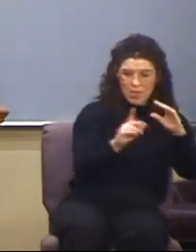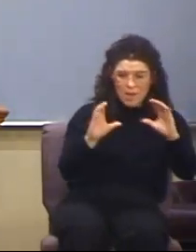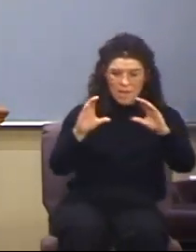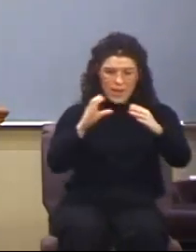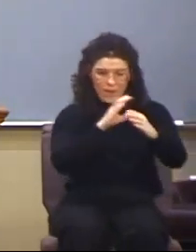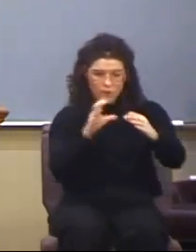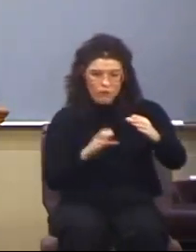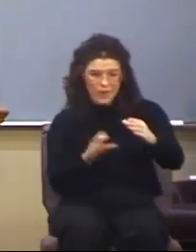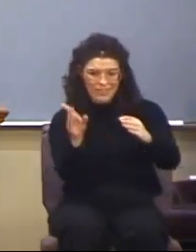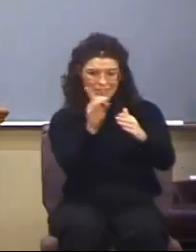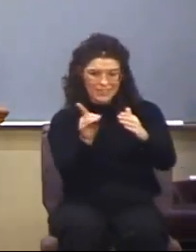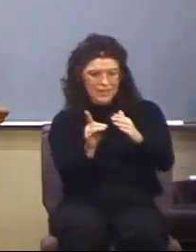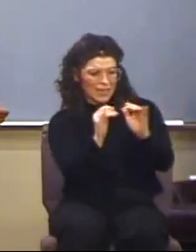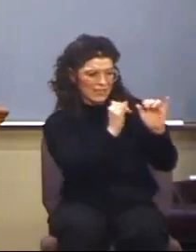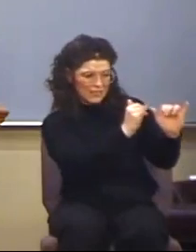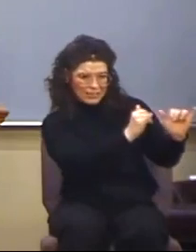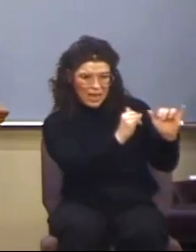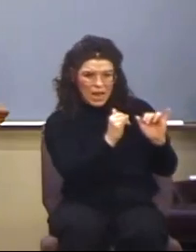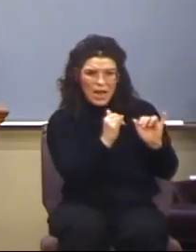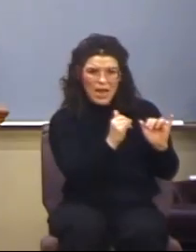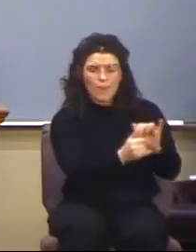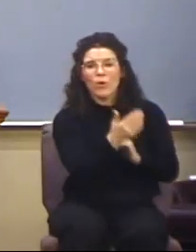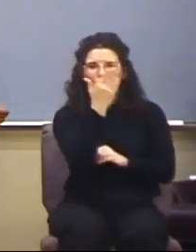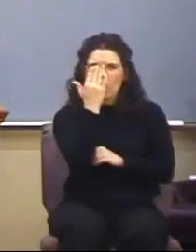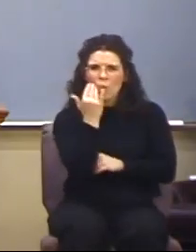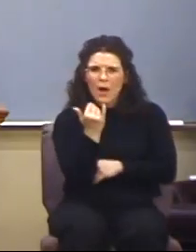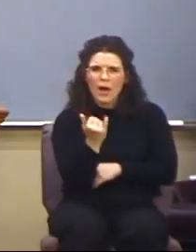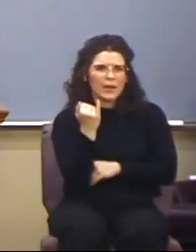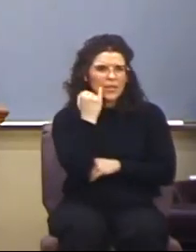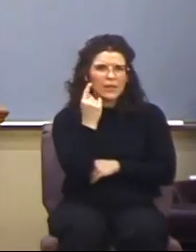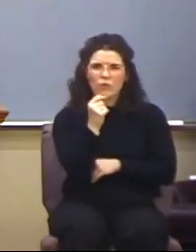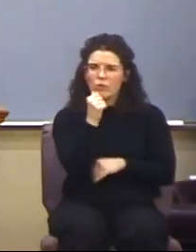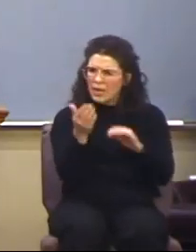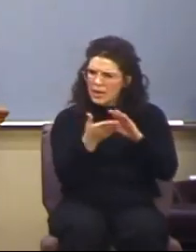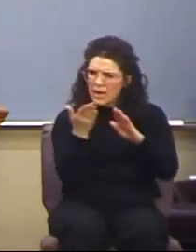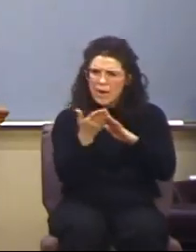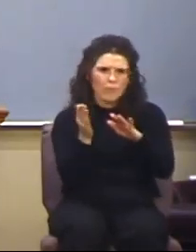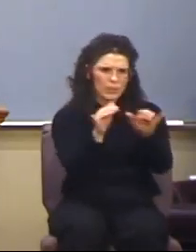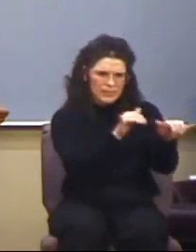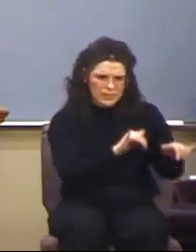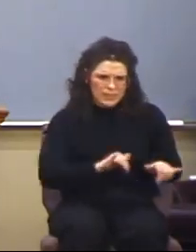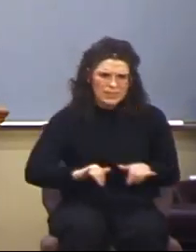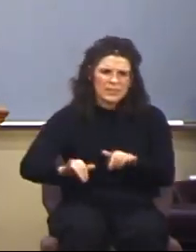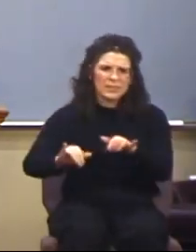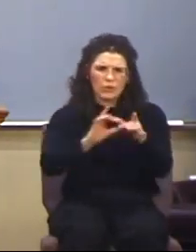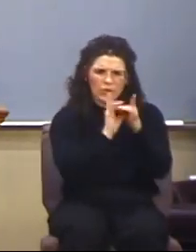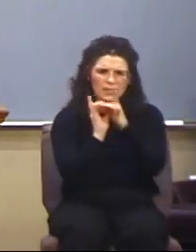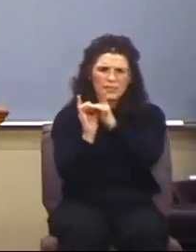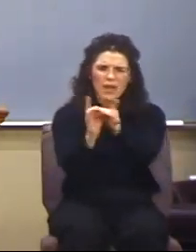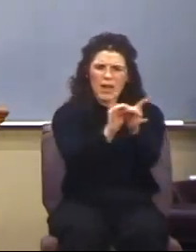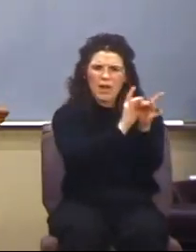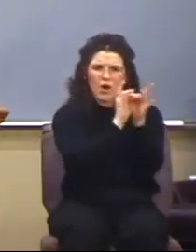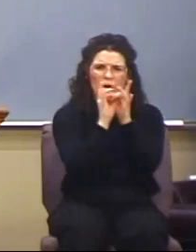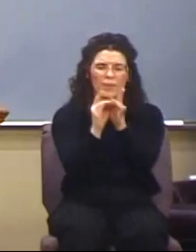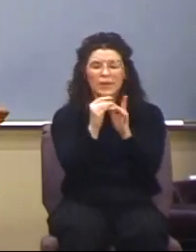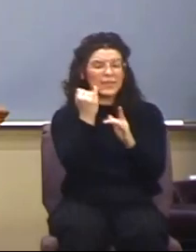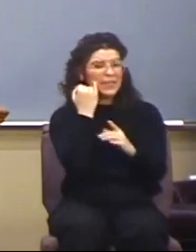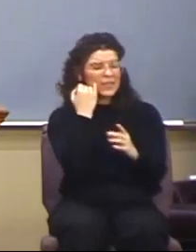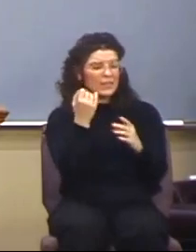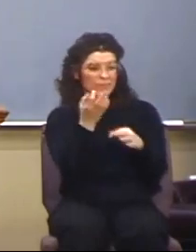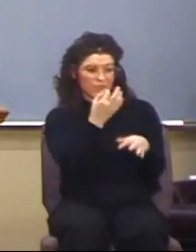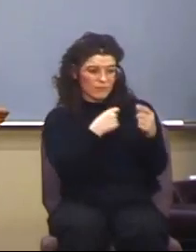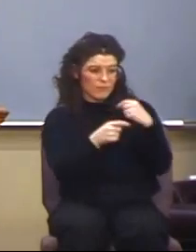Why is he doing that? If you aren't operating in synchronized harmony, if instead